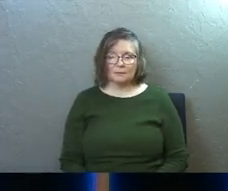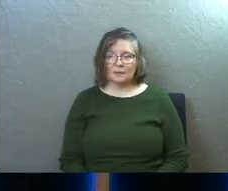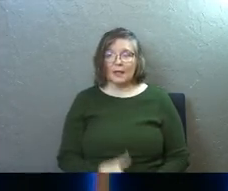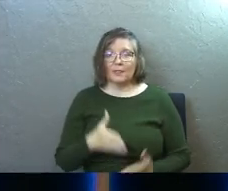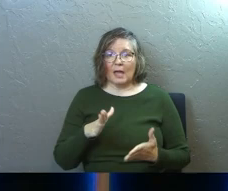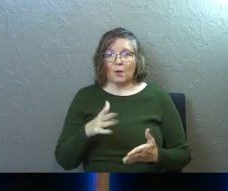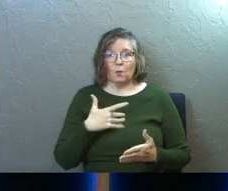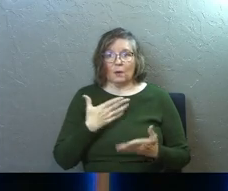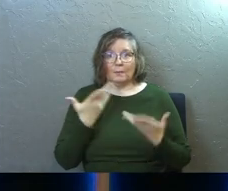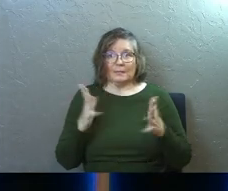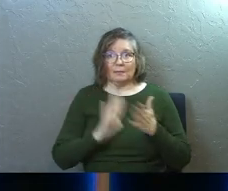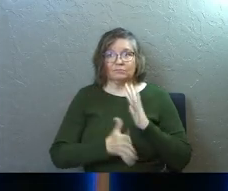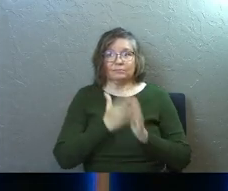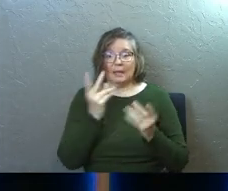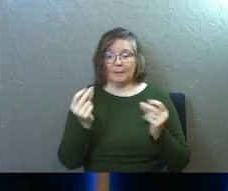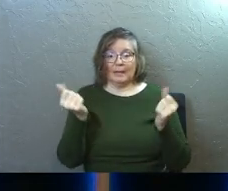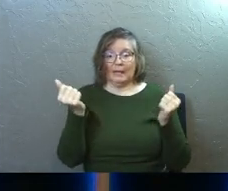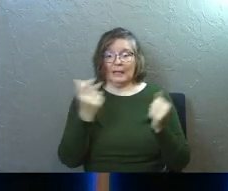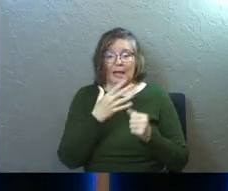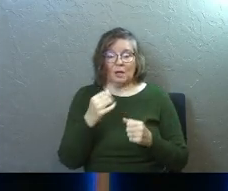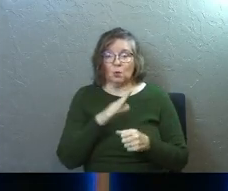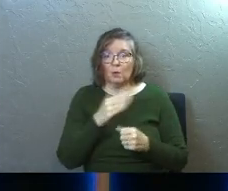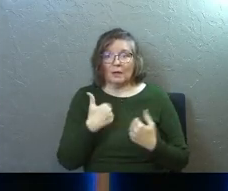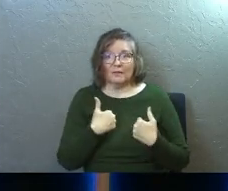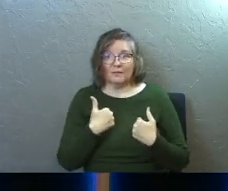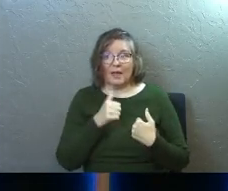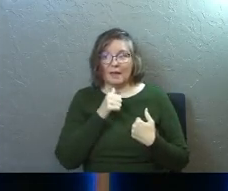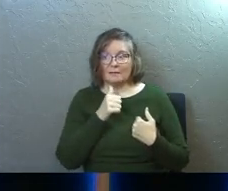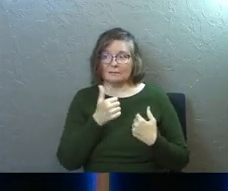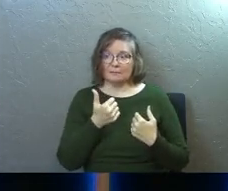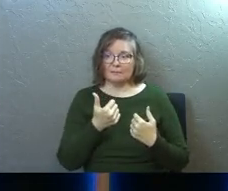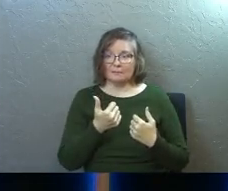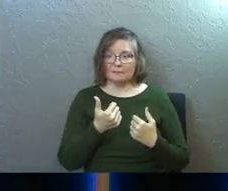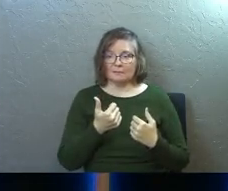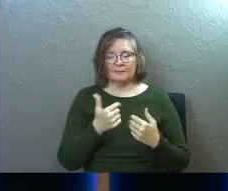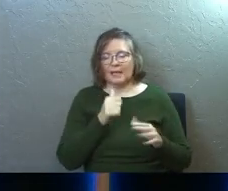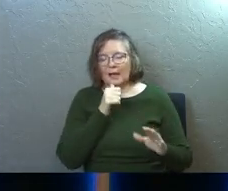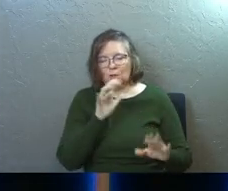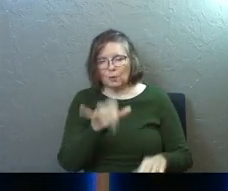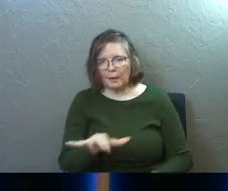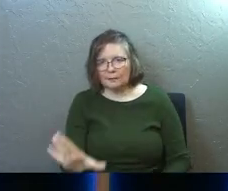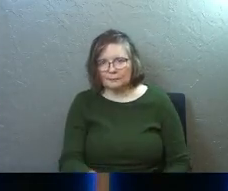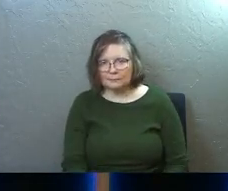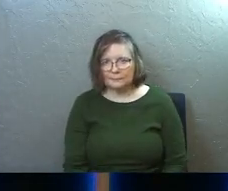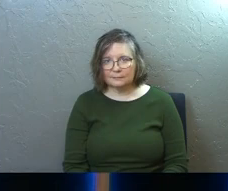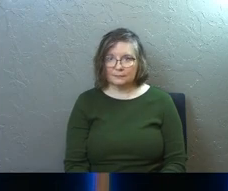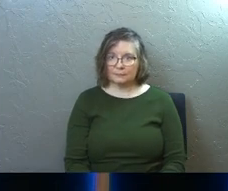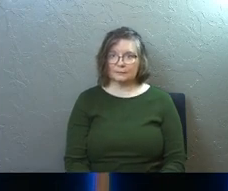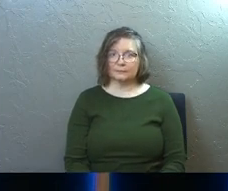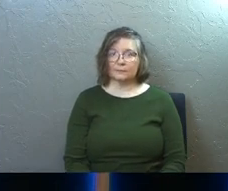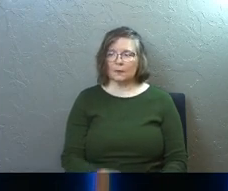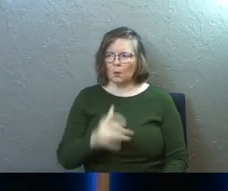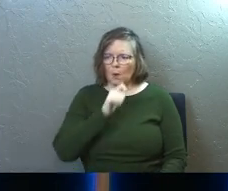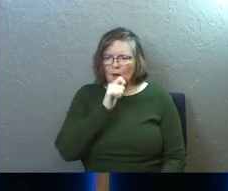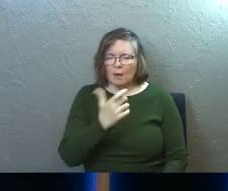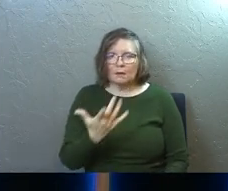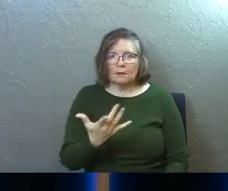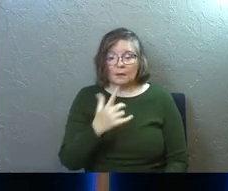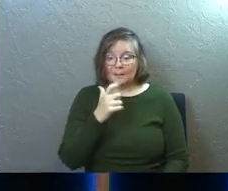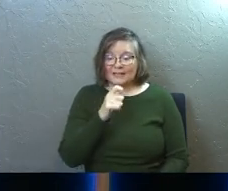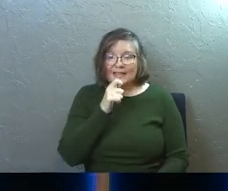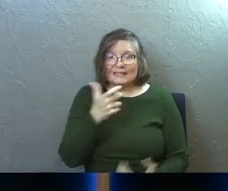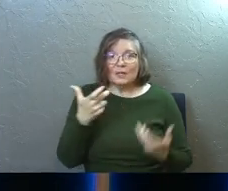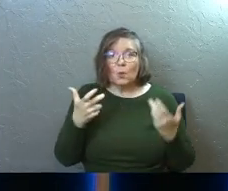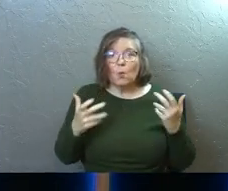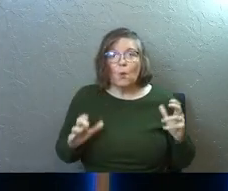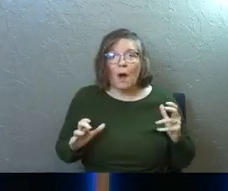And that way, it just would have been dealt with immediately and you wouldn't have had to. Yeah, I didn't do that. Why not? Because